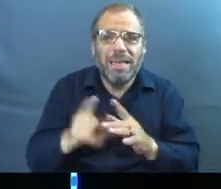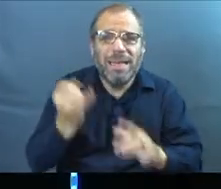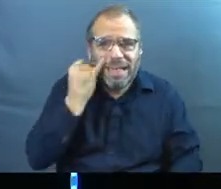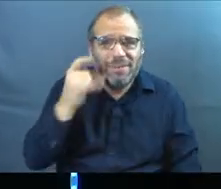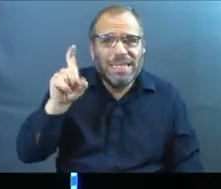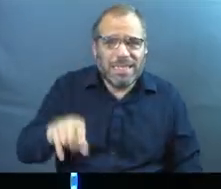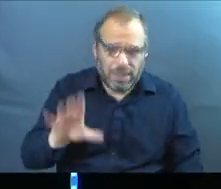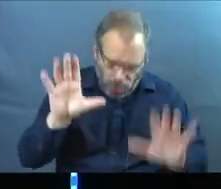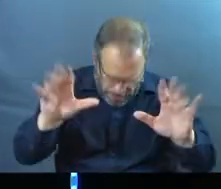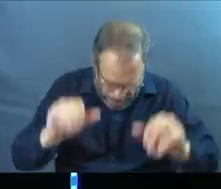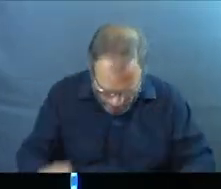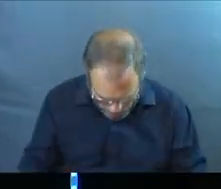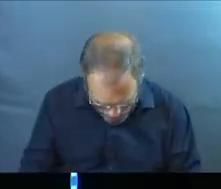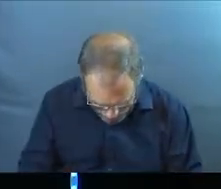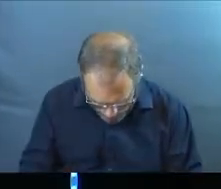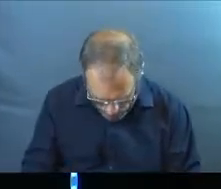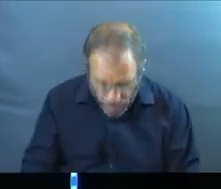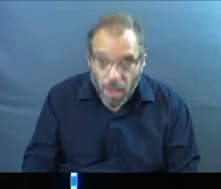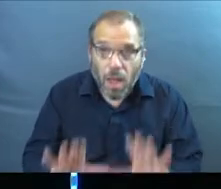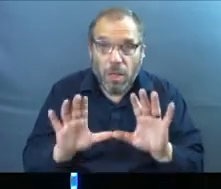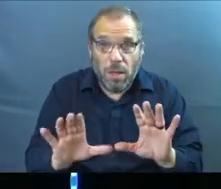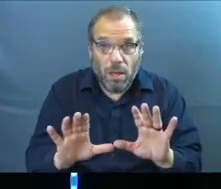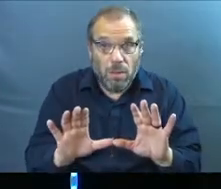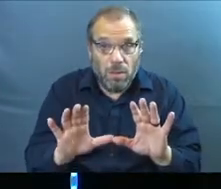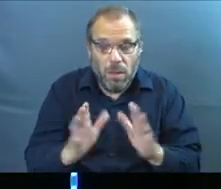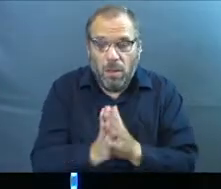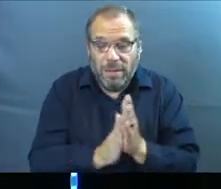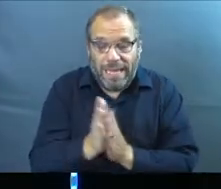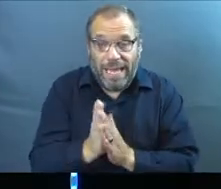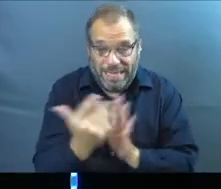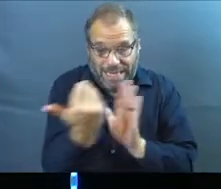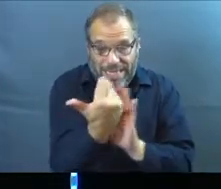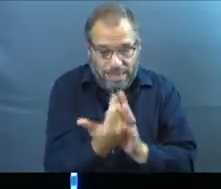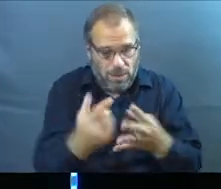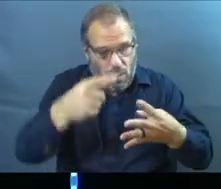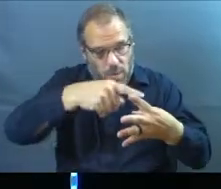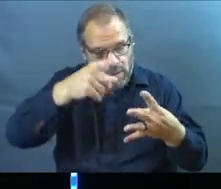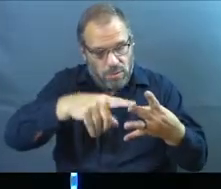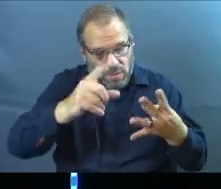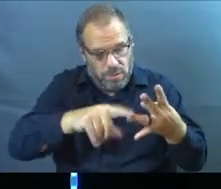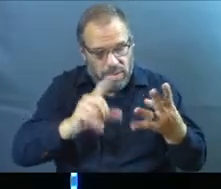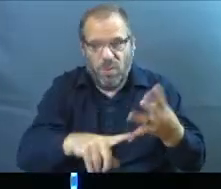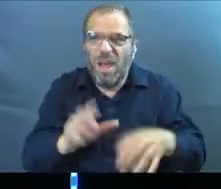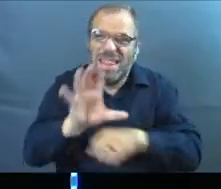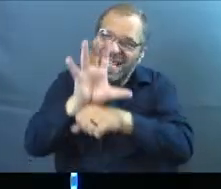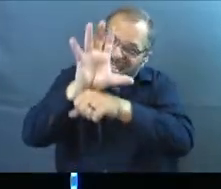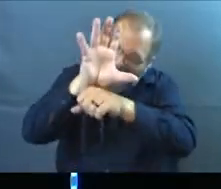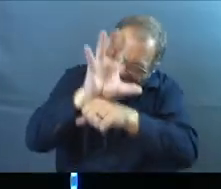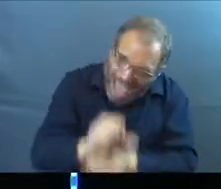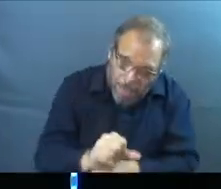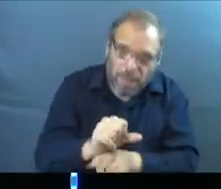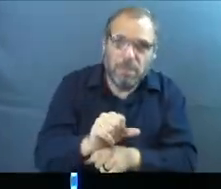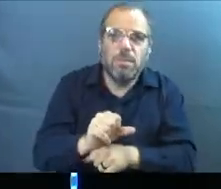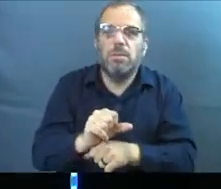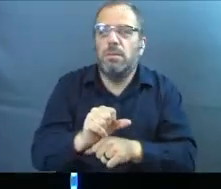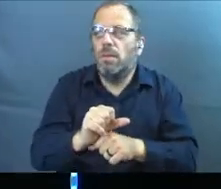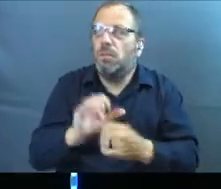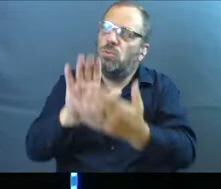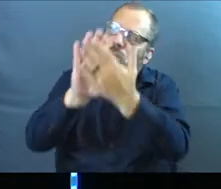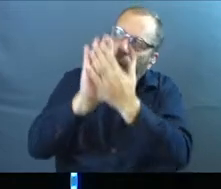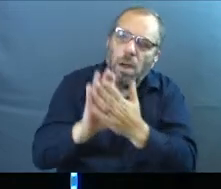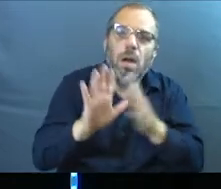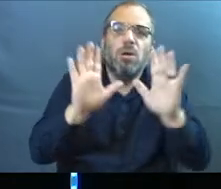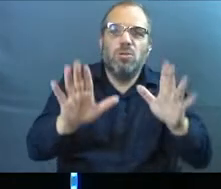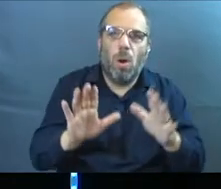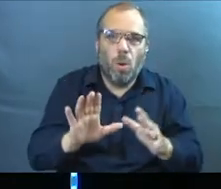So what we're going to do, like I said, is this whole series, we've looked at all these habits, these important things that we're called to have in our walk with Jesus.